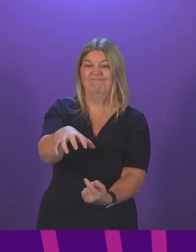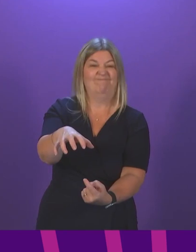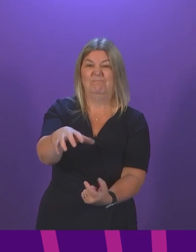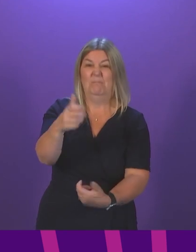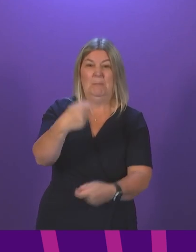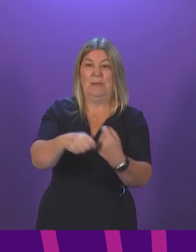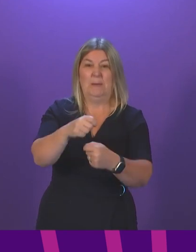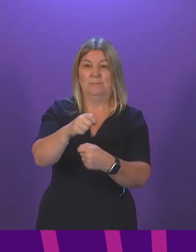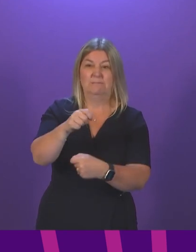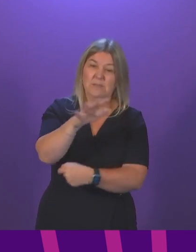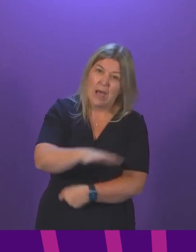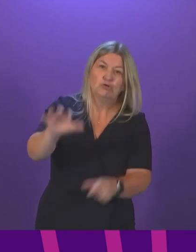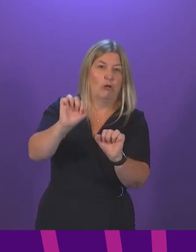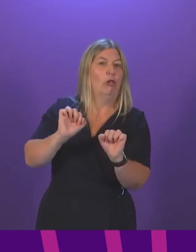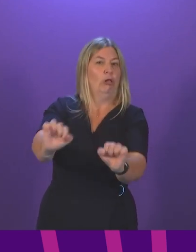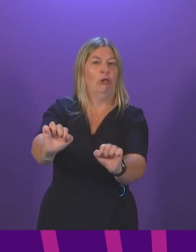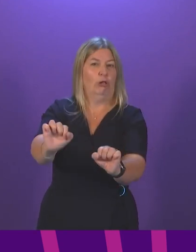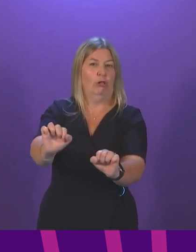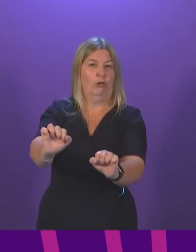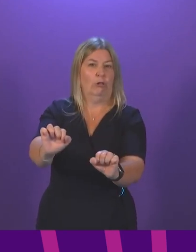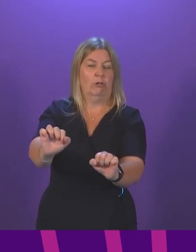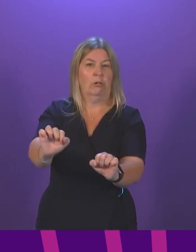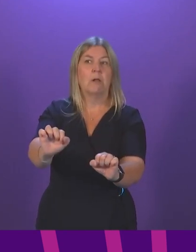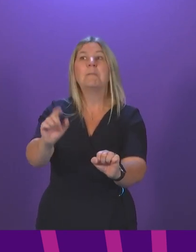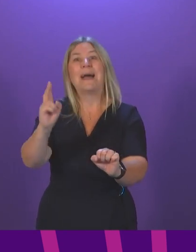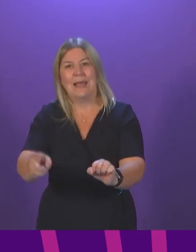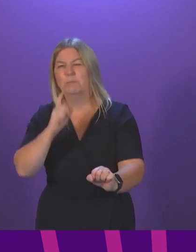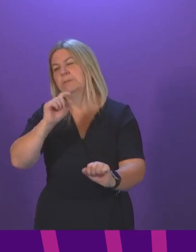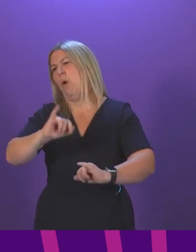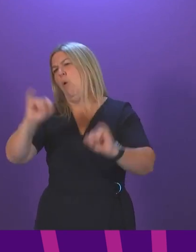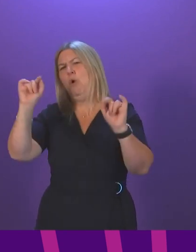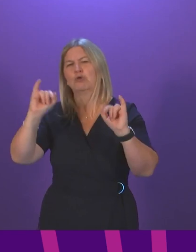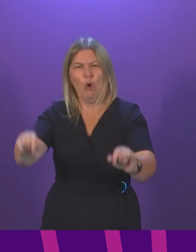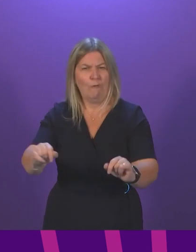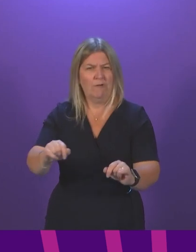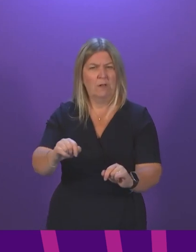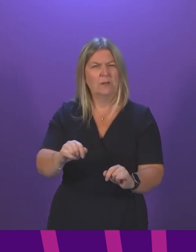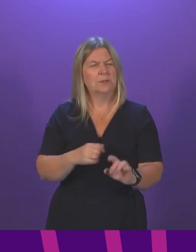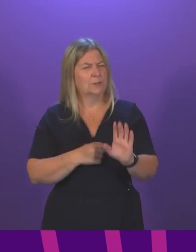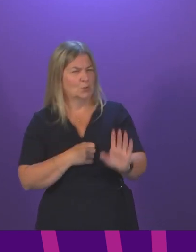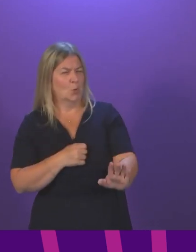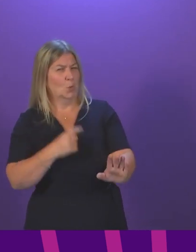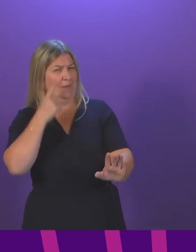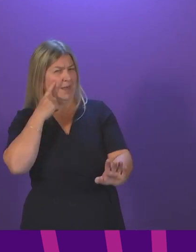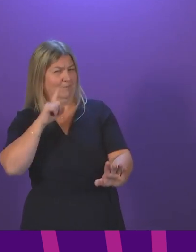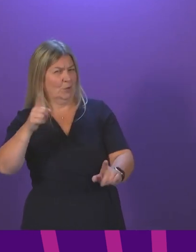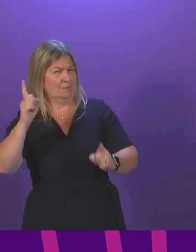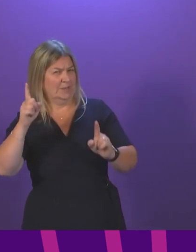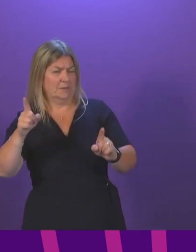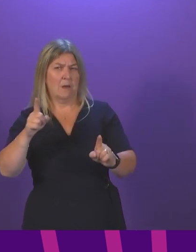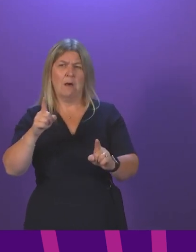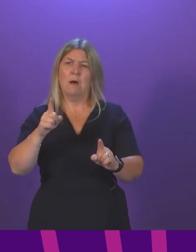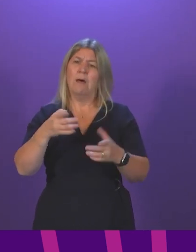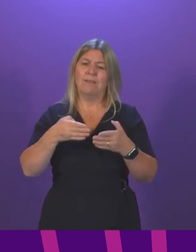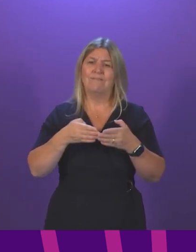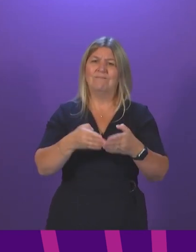and warnings that it would be a complete disaster. First Minister, which bit of welding together Scotland's future ferry fleet